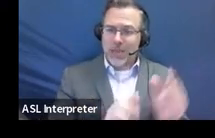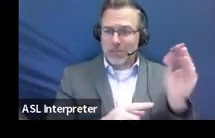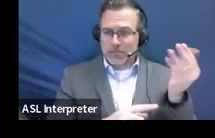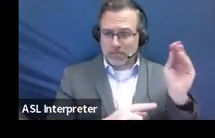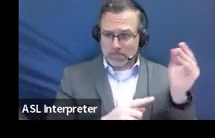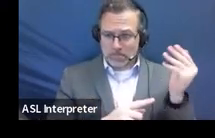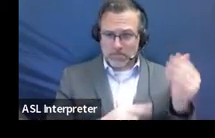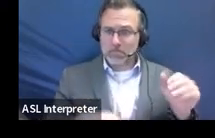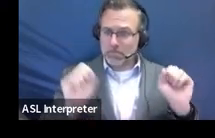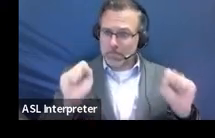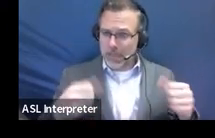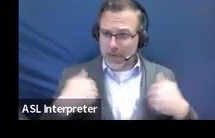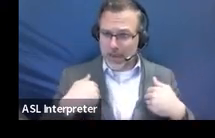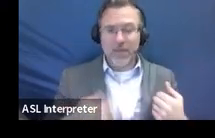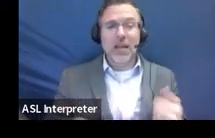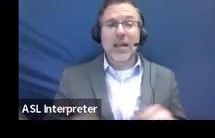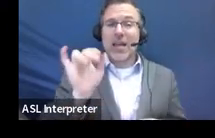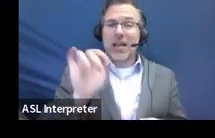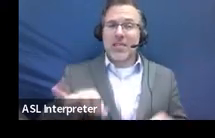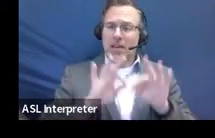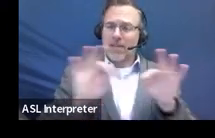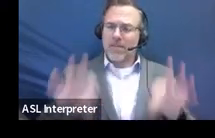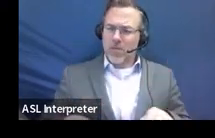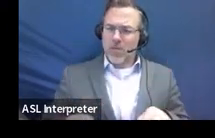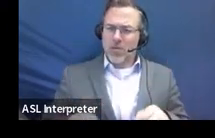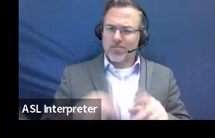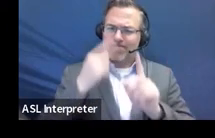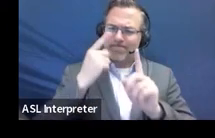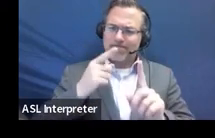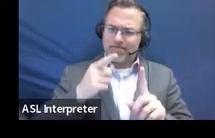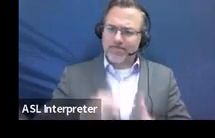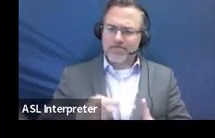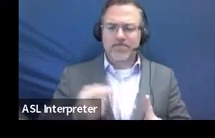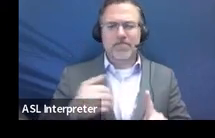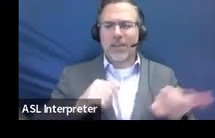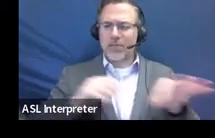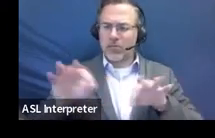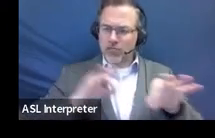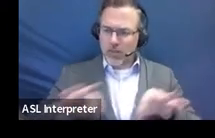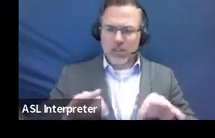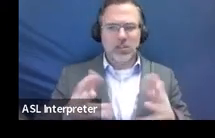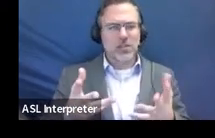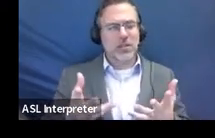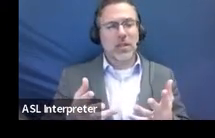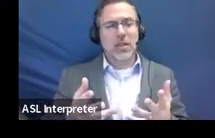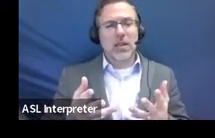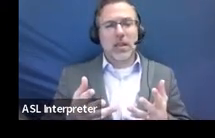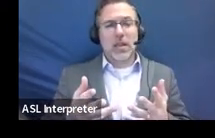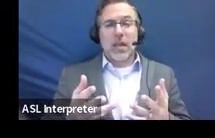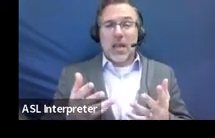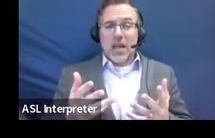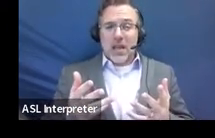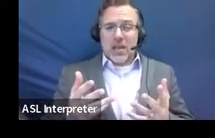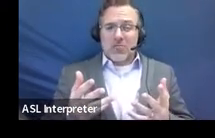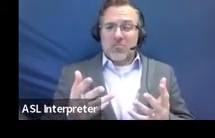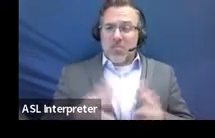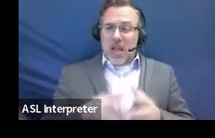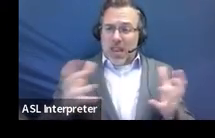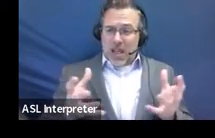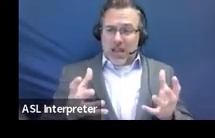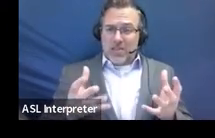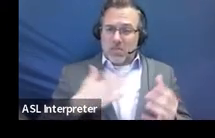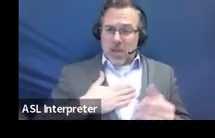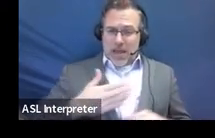does go through each of these forms, um, with directions and instructions. And a lot of what I'm going to go over today